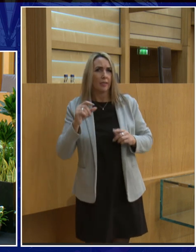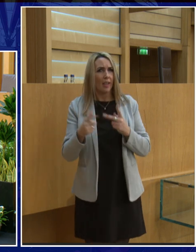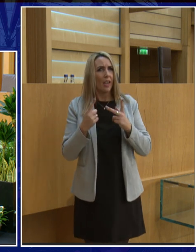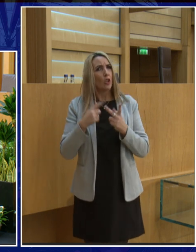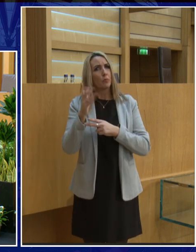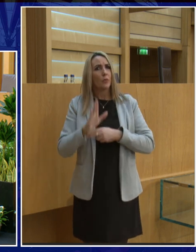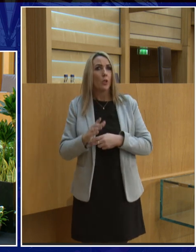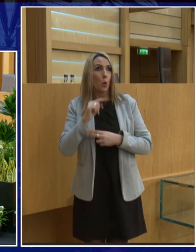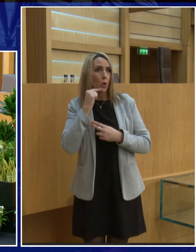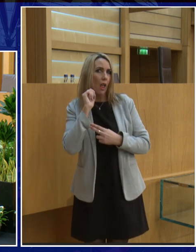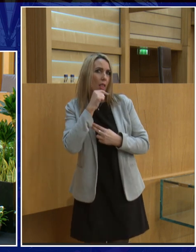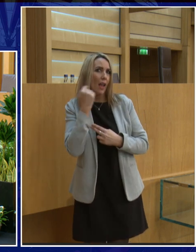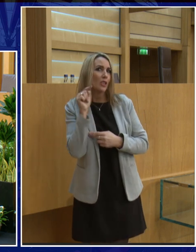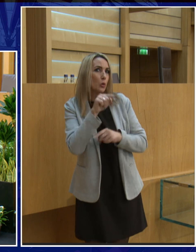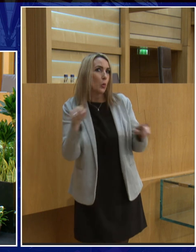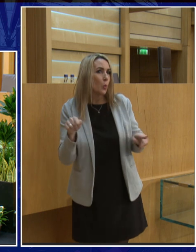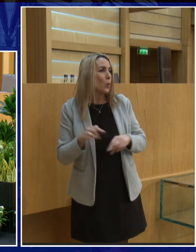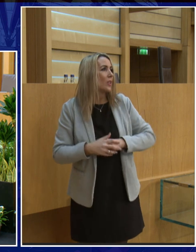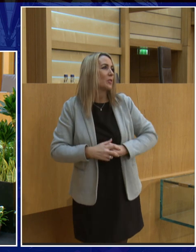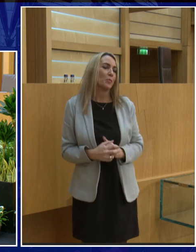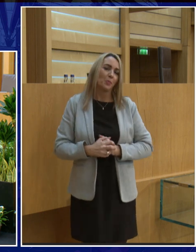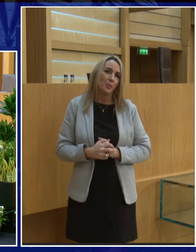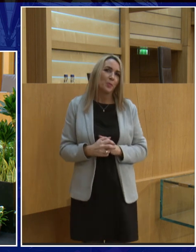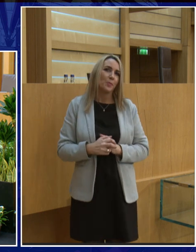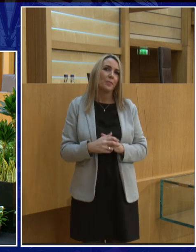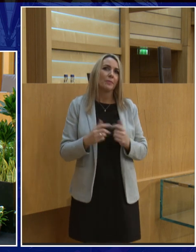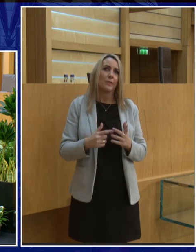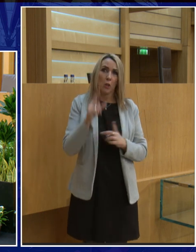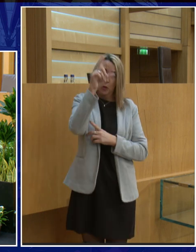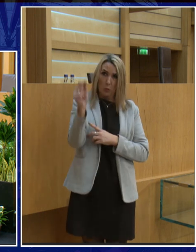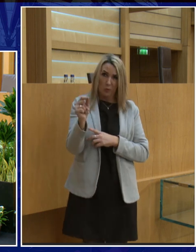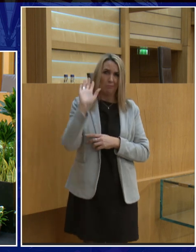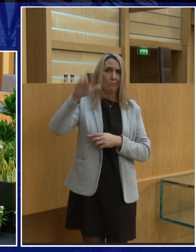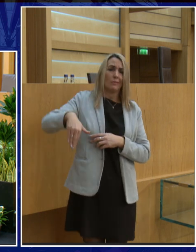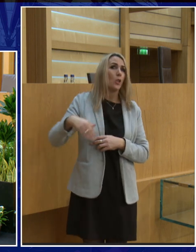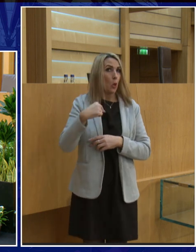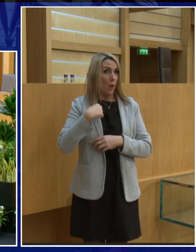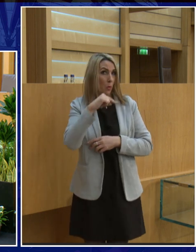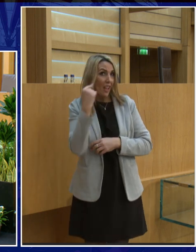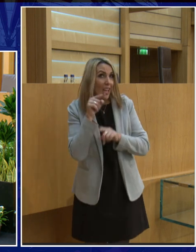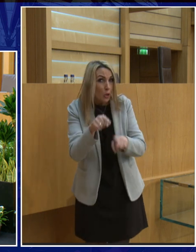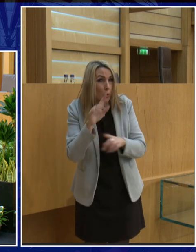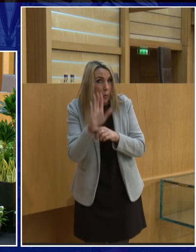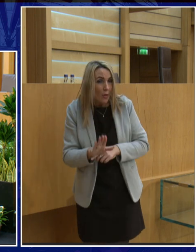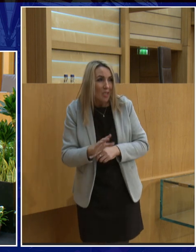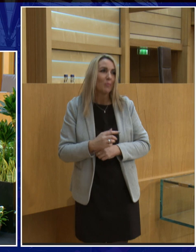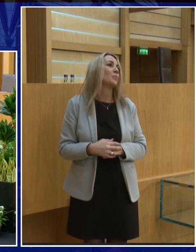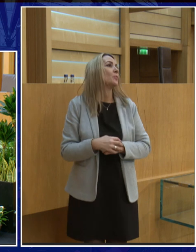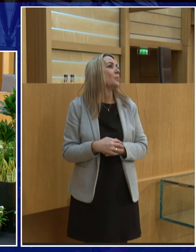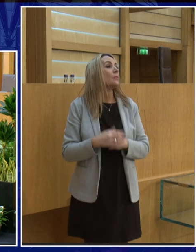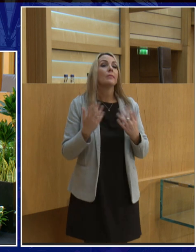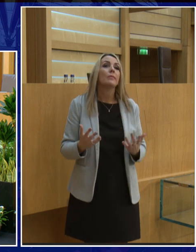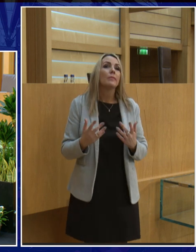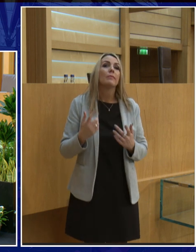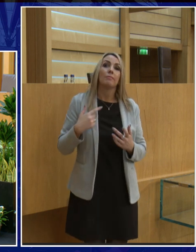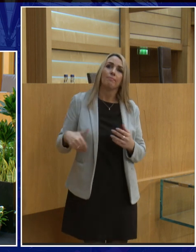I Lie to You? You, that's exciting. It Forget the moon. Would I lie to you? Having taken her first steps